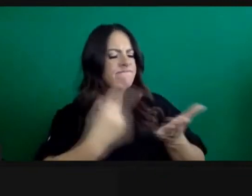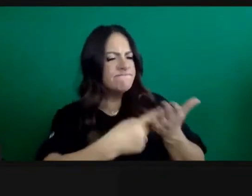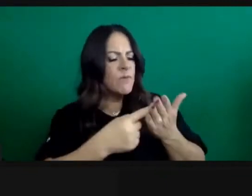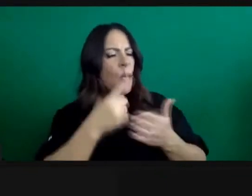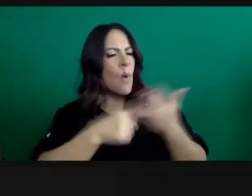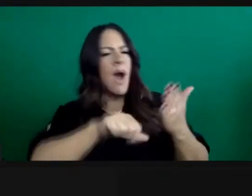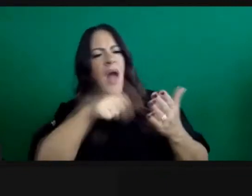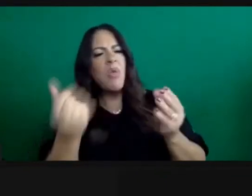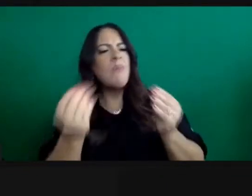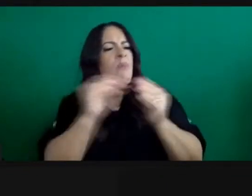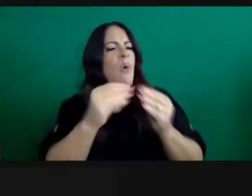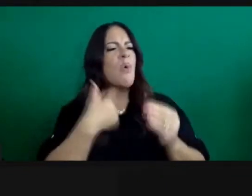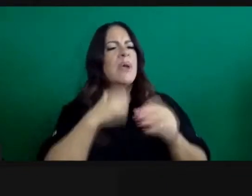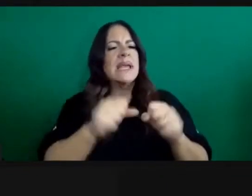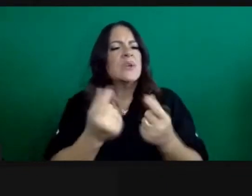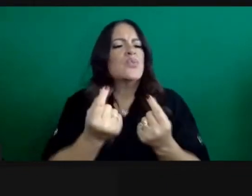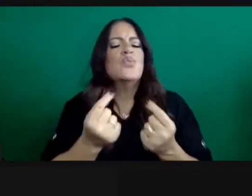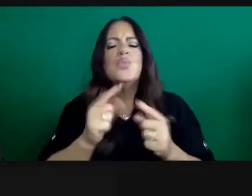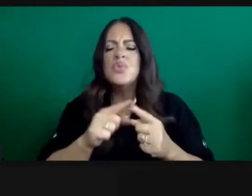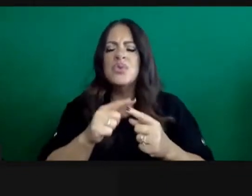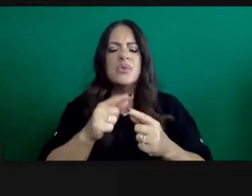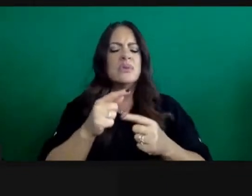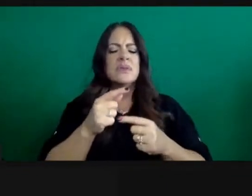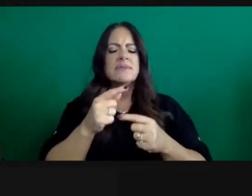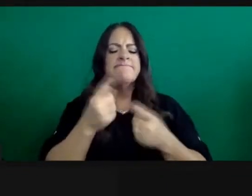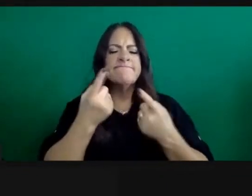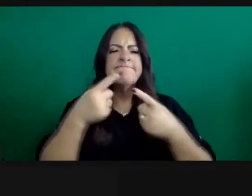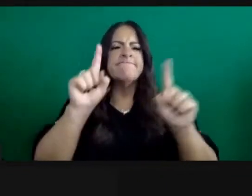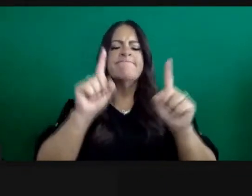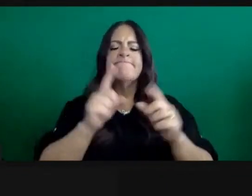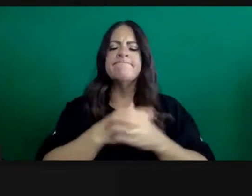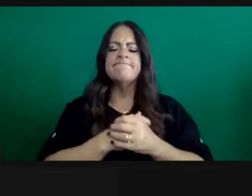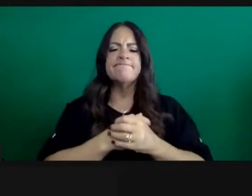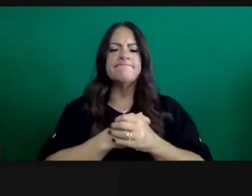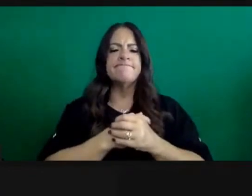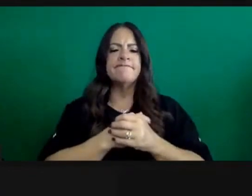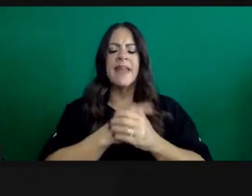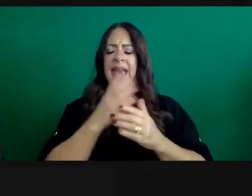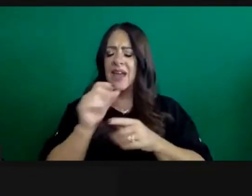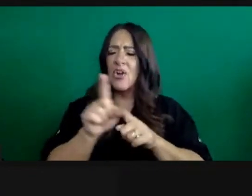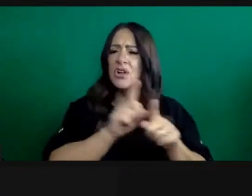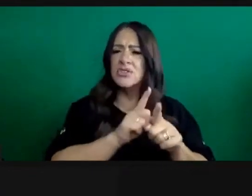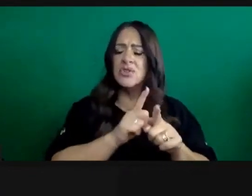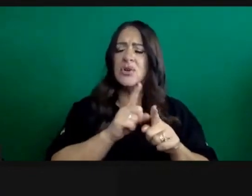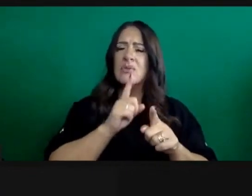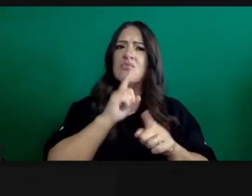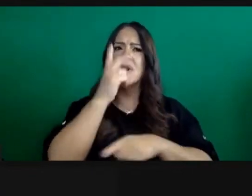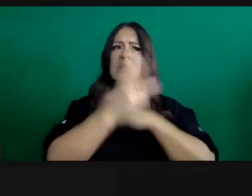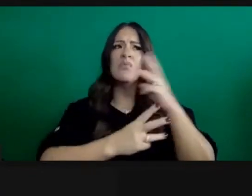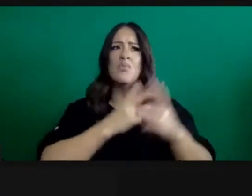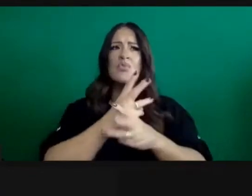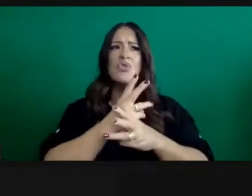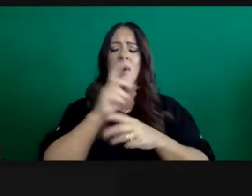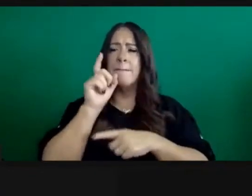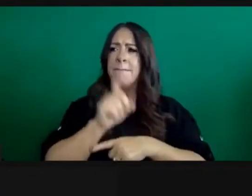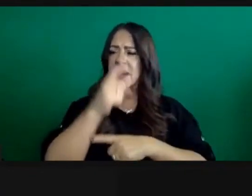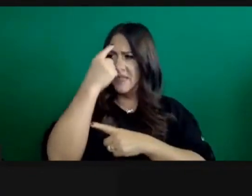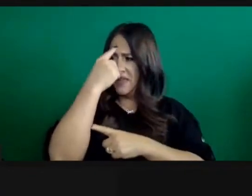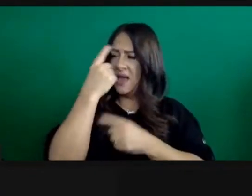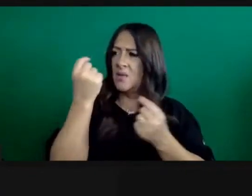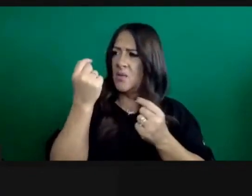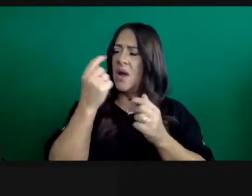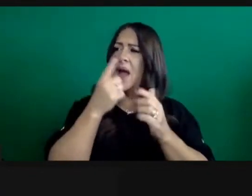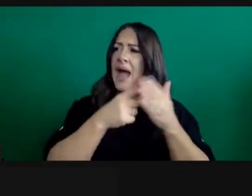to get through this difficult time, but also prepare for a time when we do have a